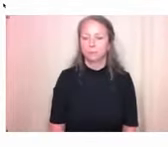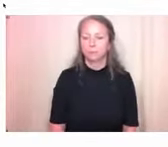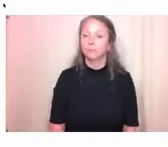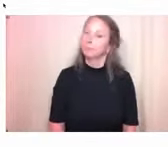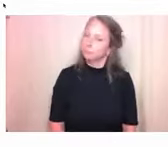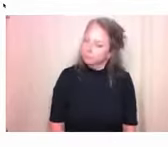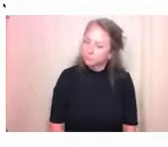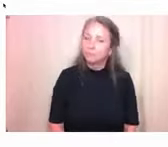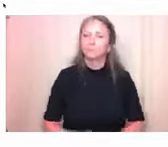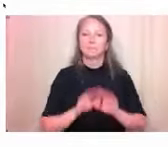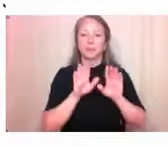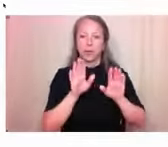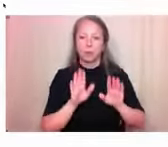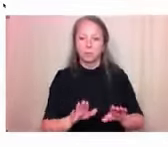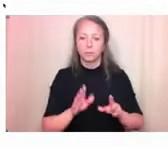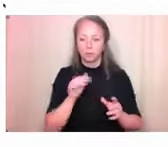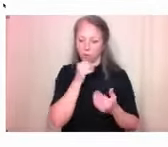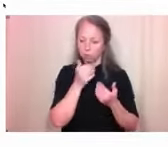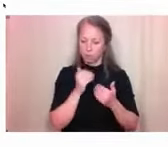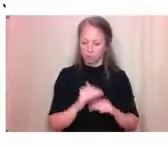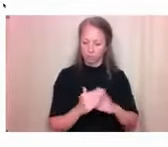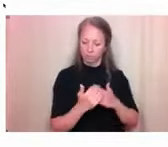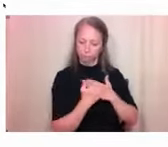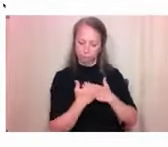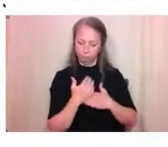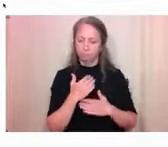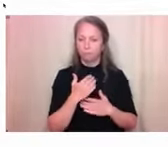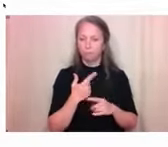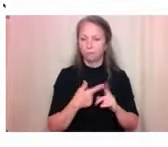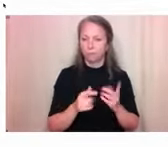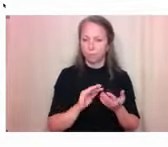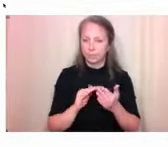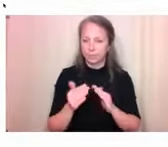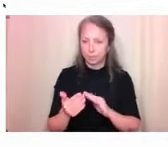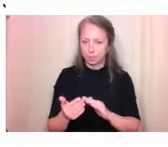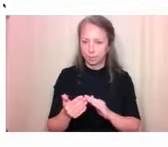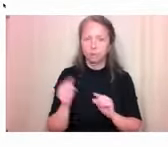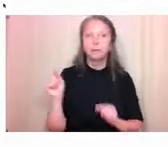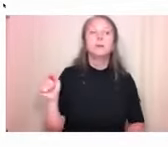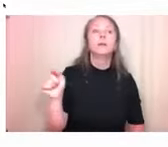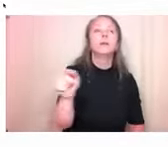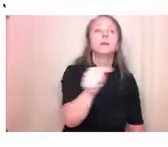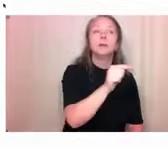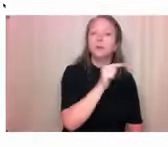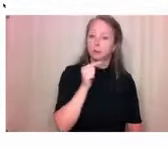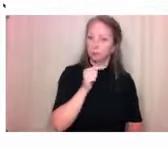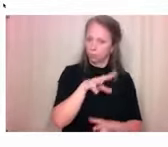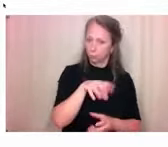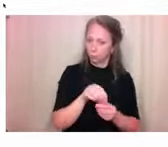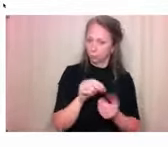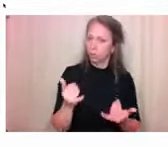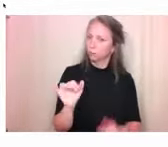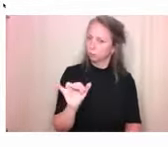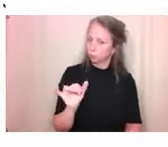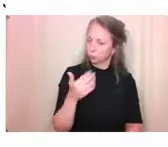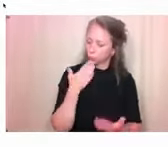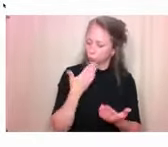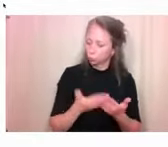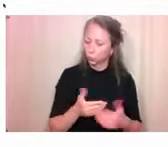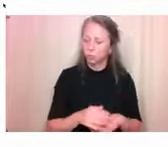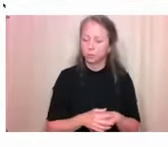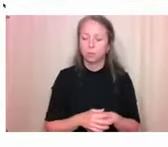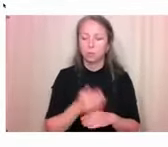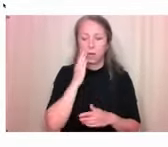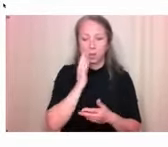outside of HRM because I know just from discussions that I've had this week and leading up to other panels and